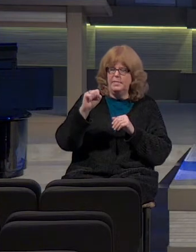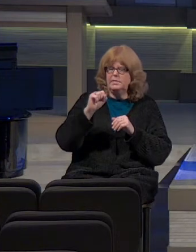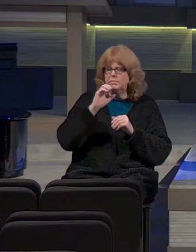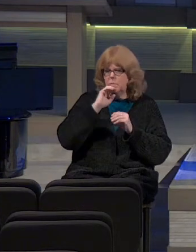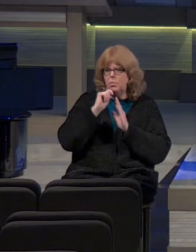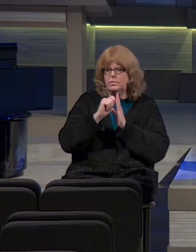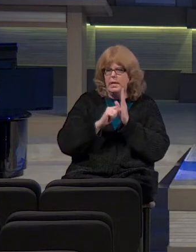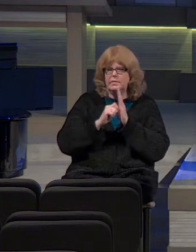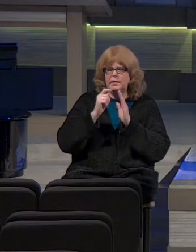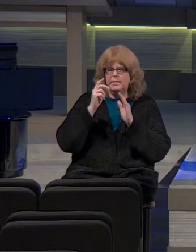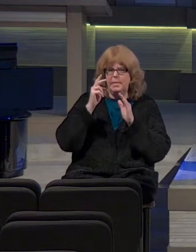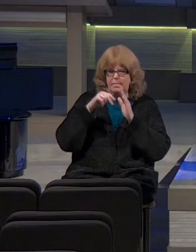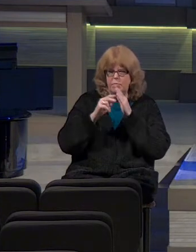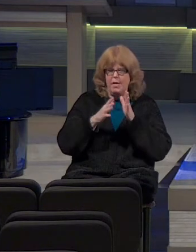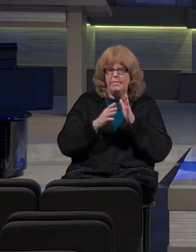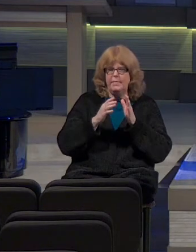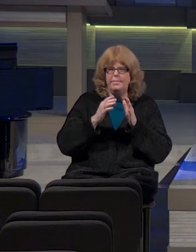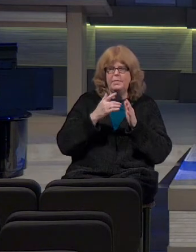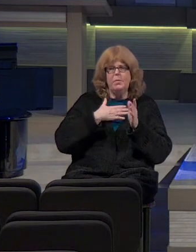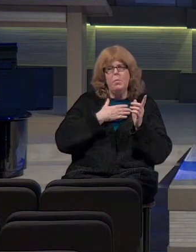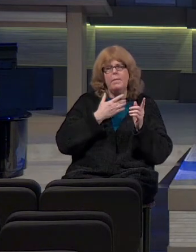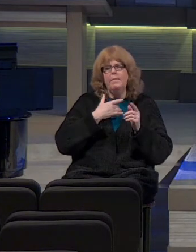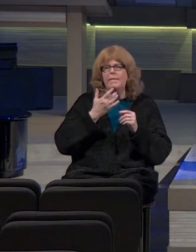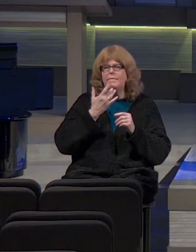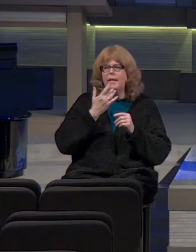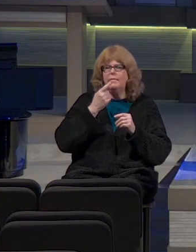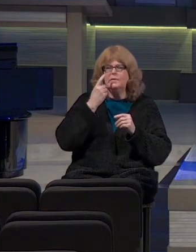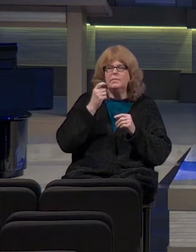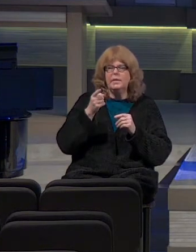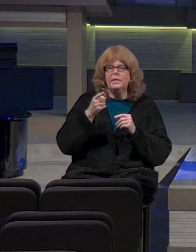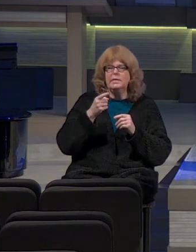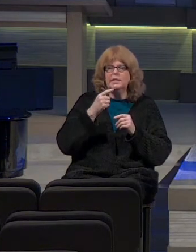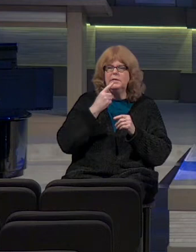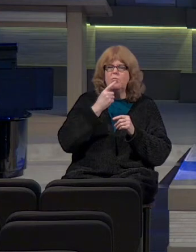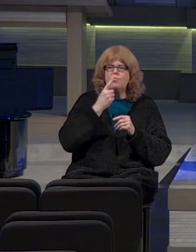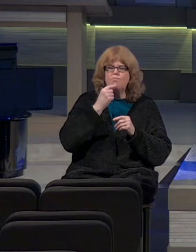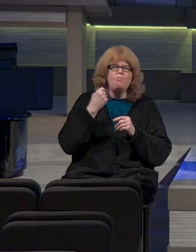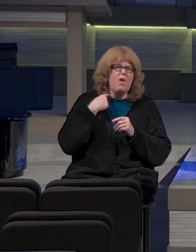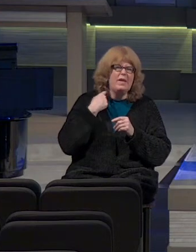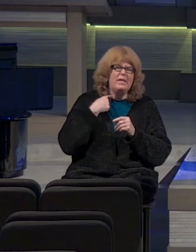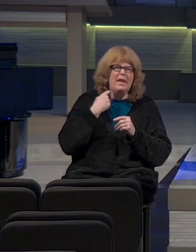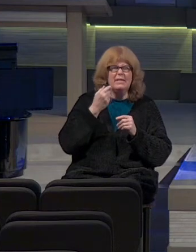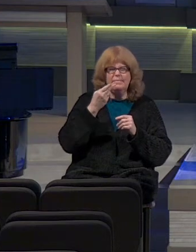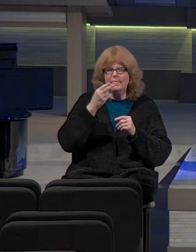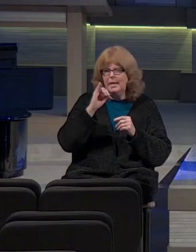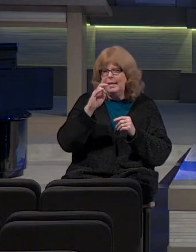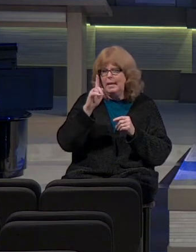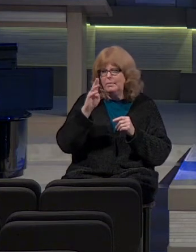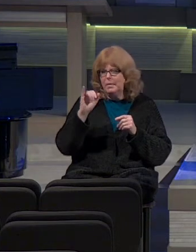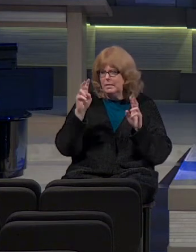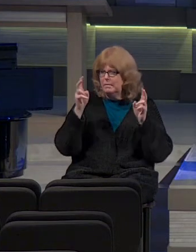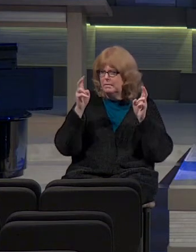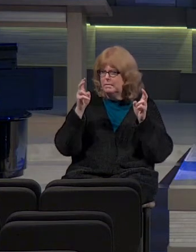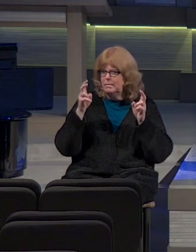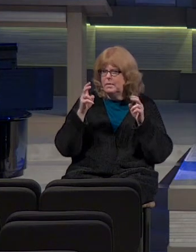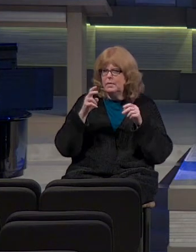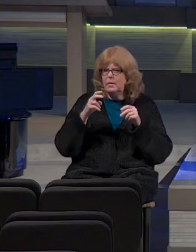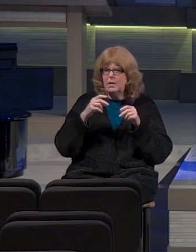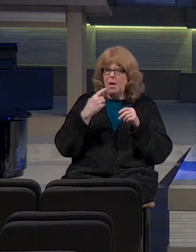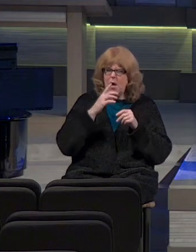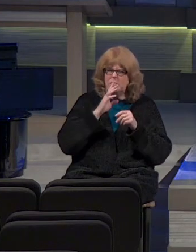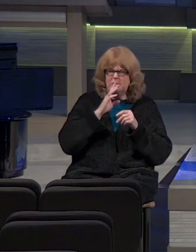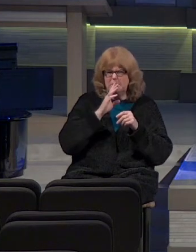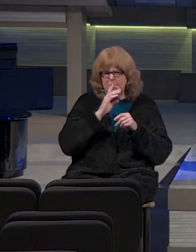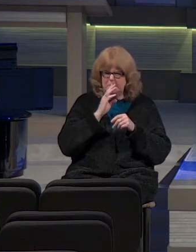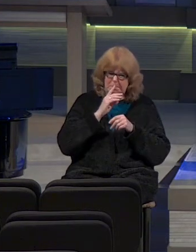favorite prophets, it's because Amos strikes me as the kind of person that's a redneck, he's kind of a hillbilly, and he's just off halfway muttering to